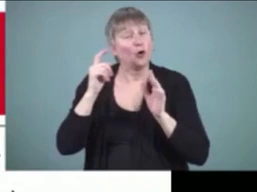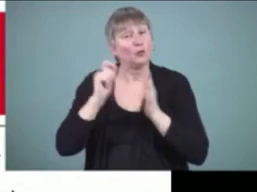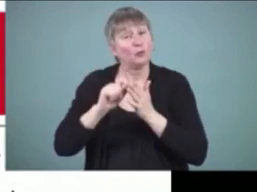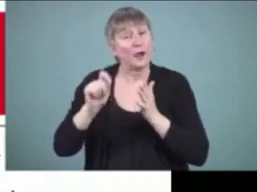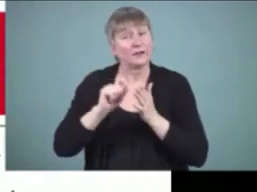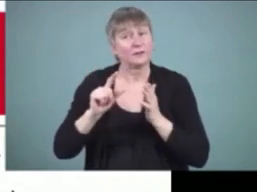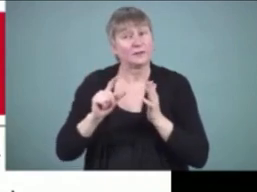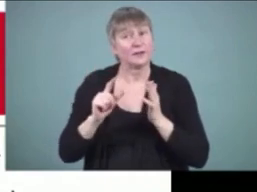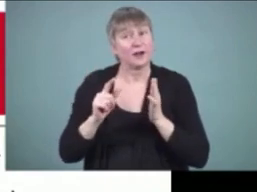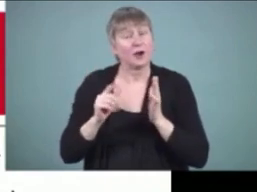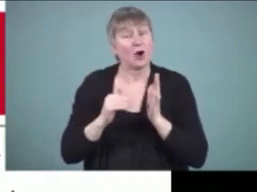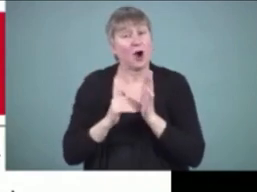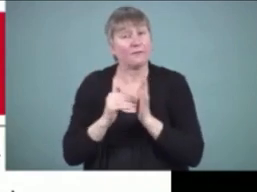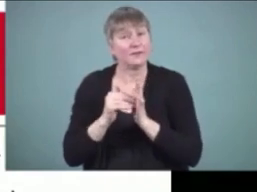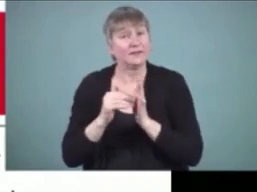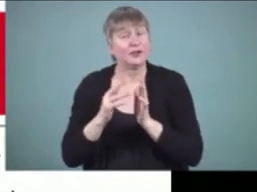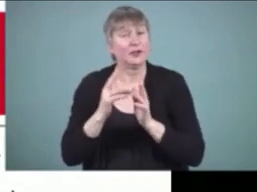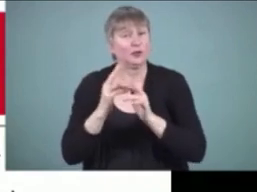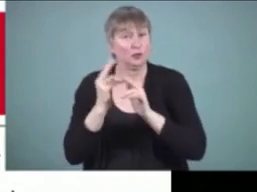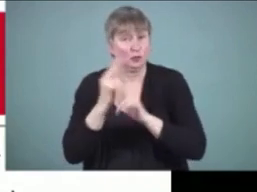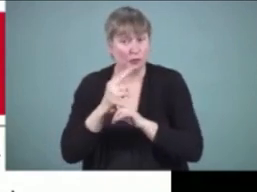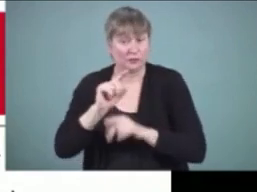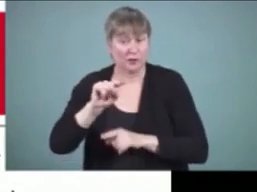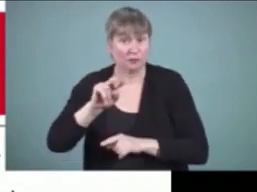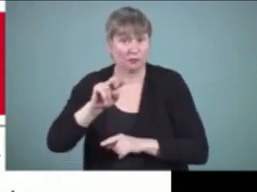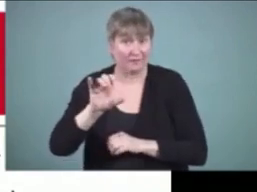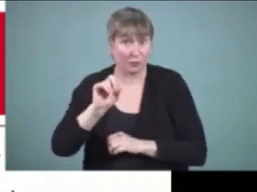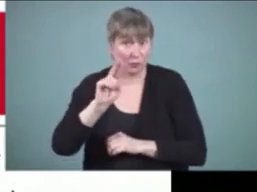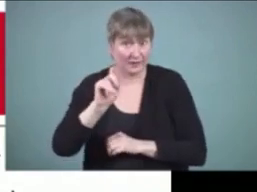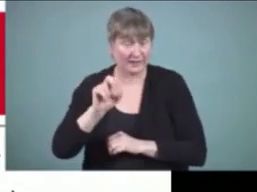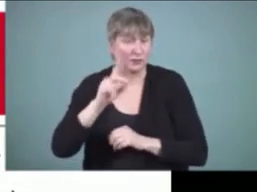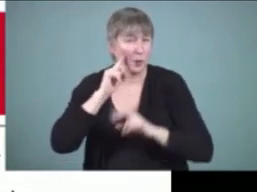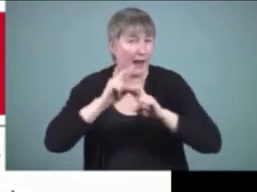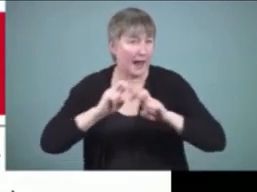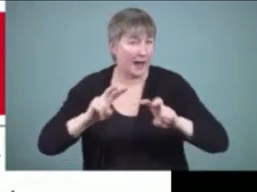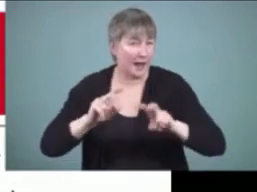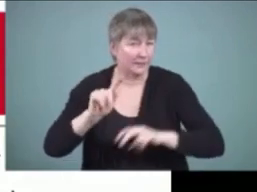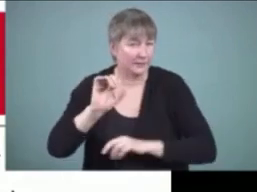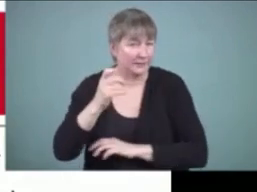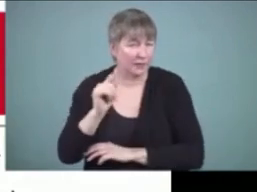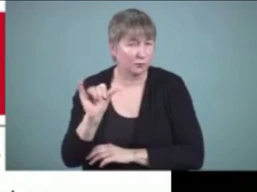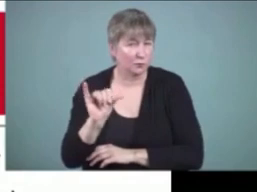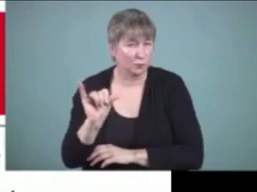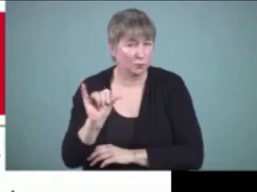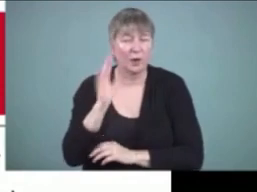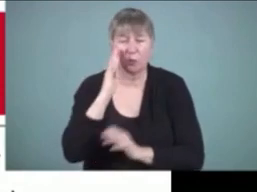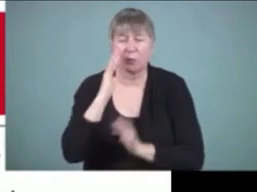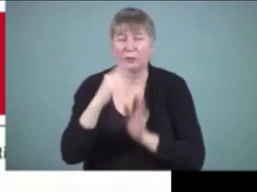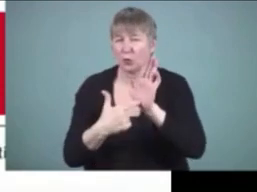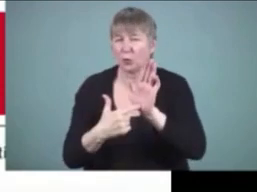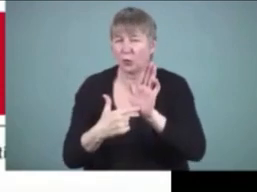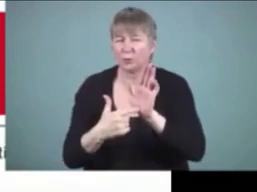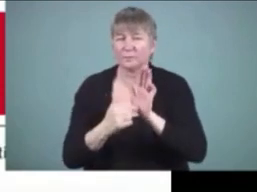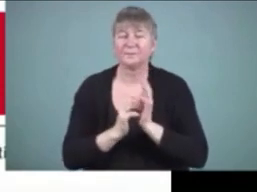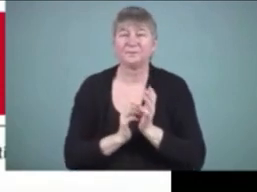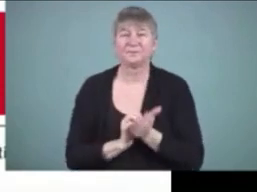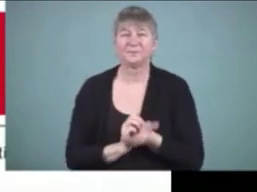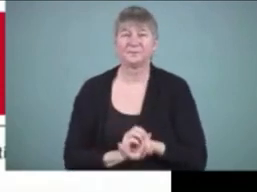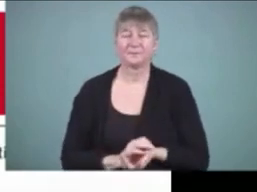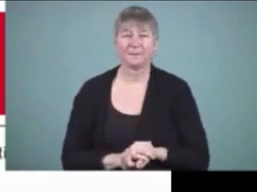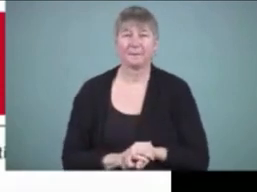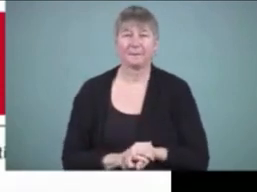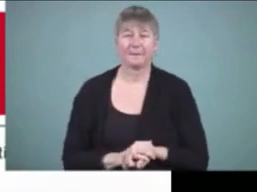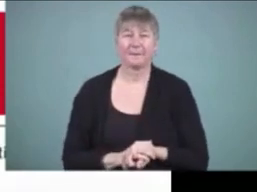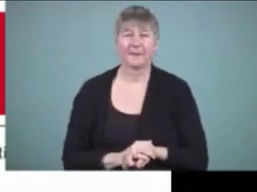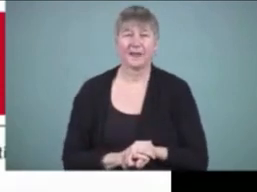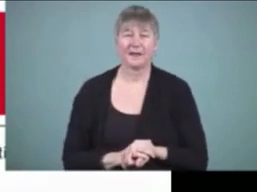use use them to analyze a text so we'll talk about that as we look at a few examples coming up so in these graphic organizers